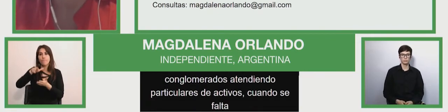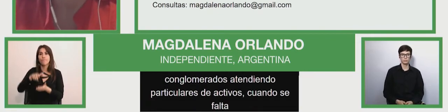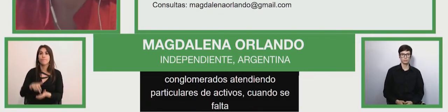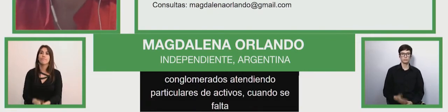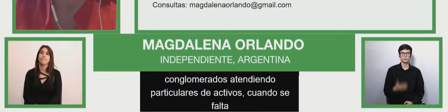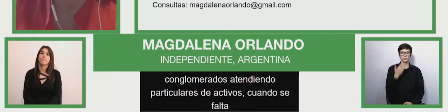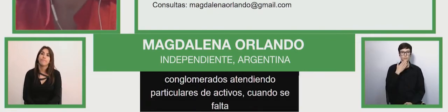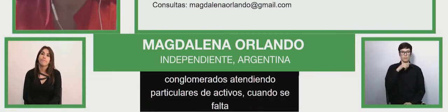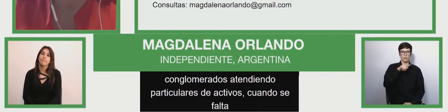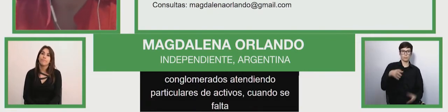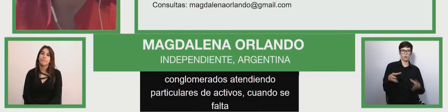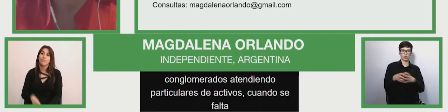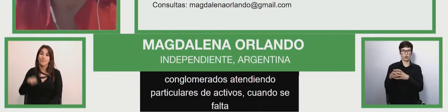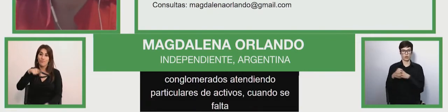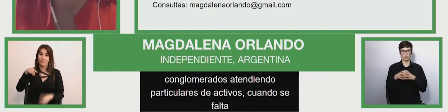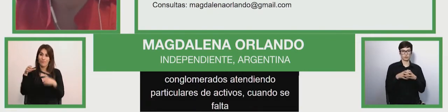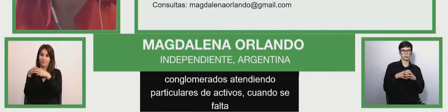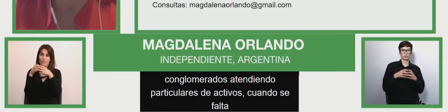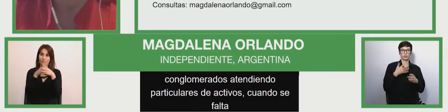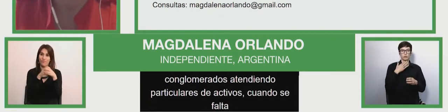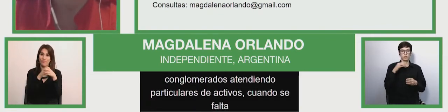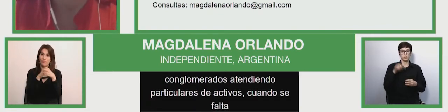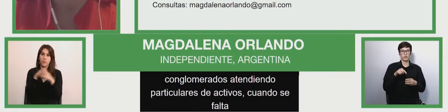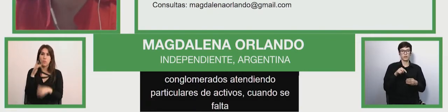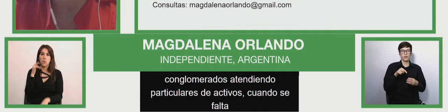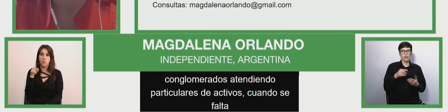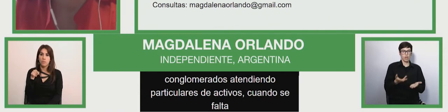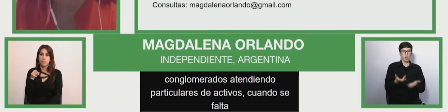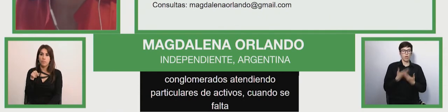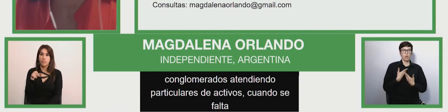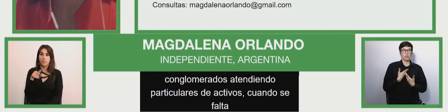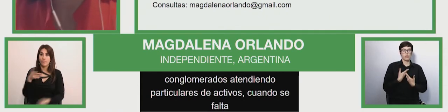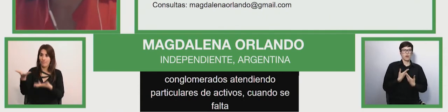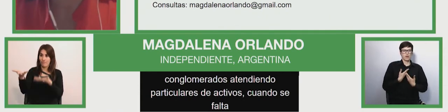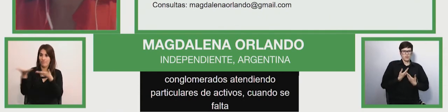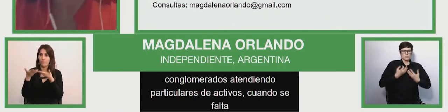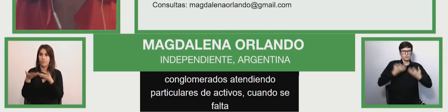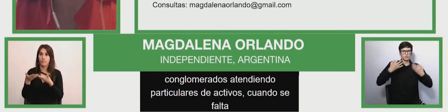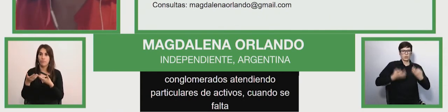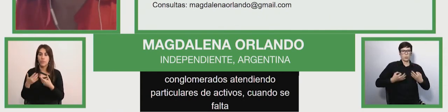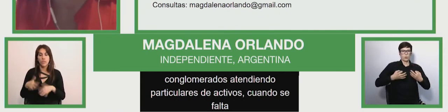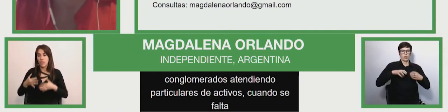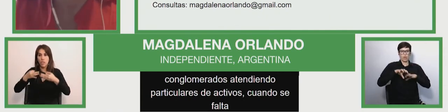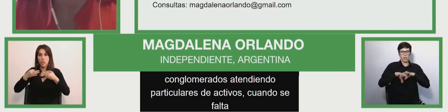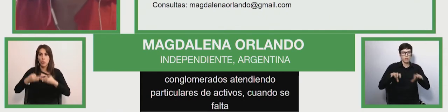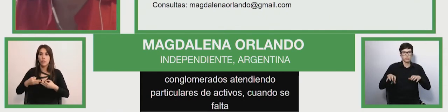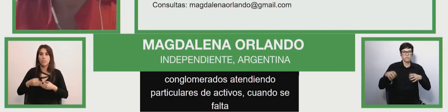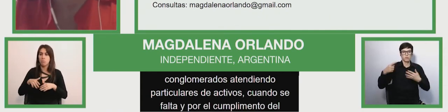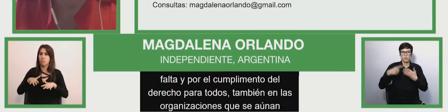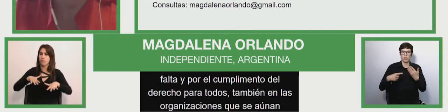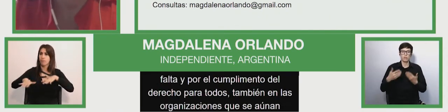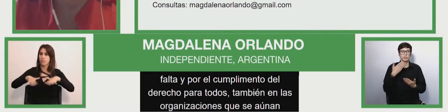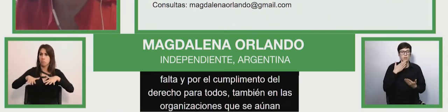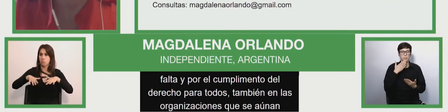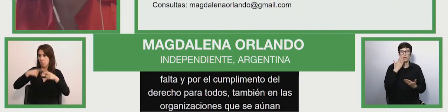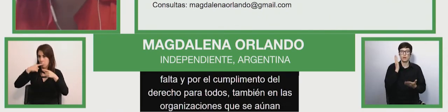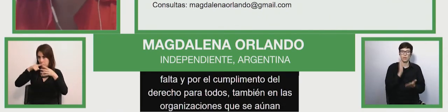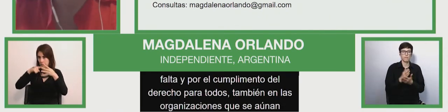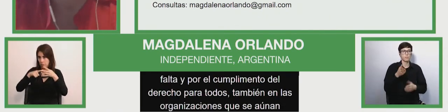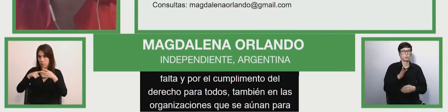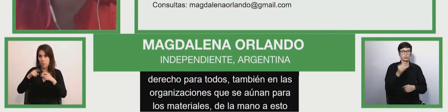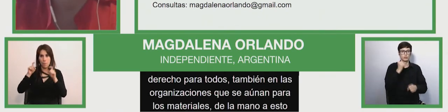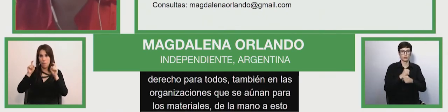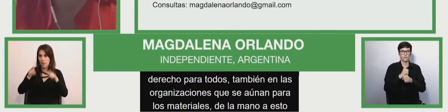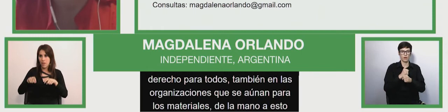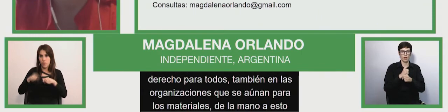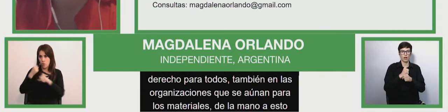the indicators that get together to make materials accessible and hand in hand with this we have to continue working at least in the